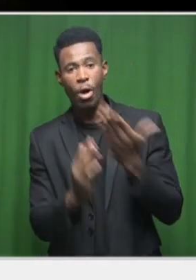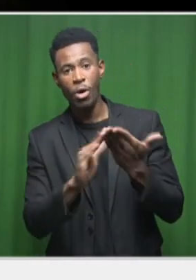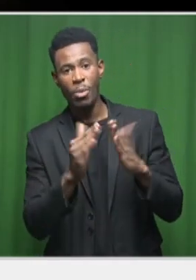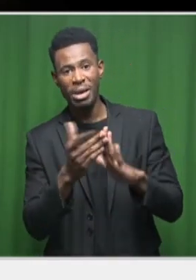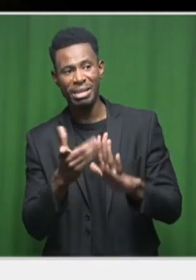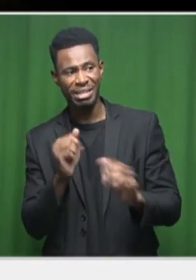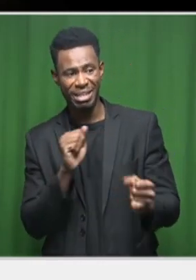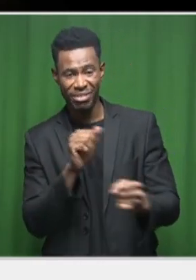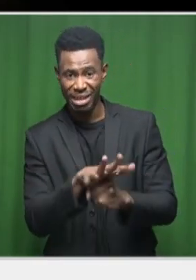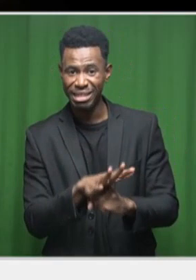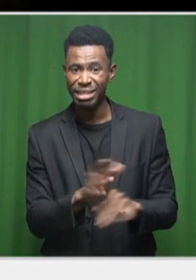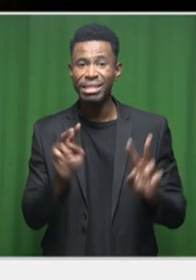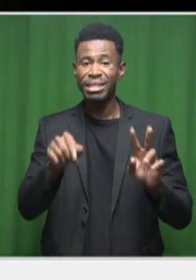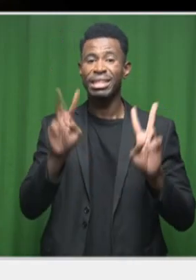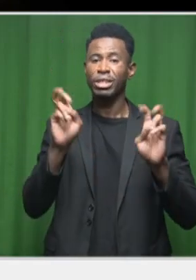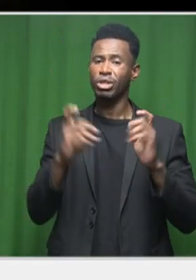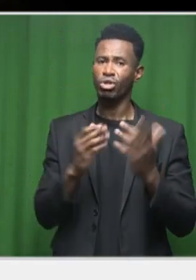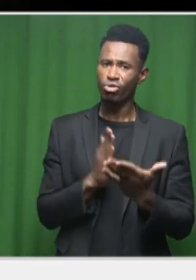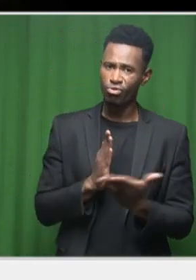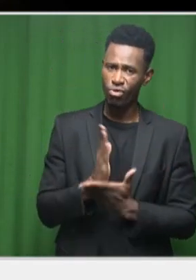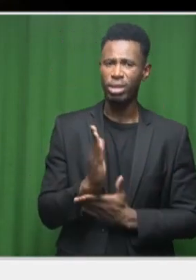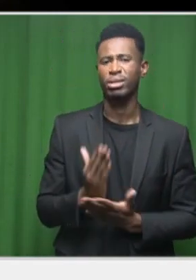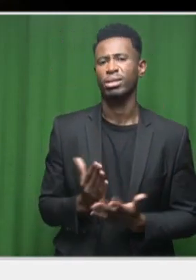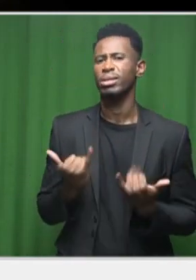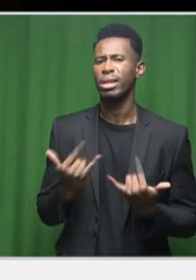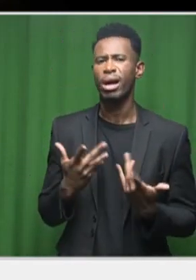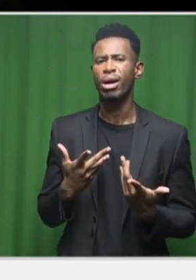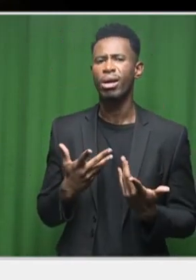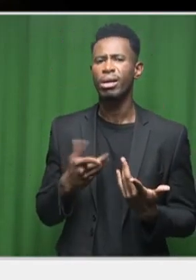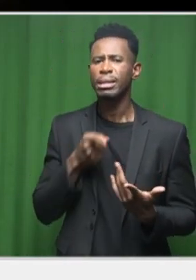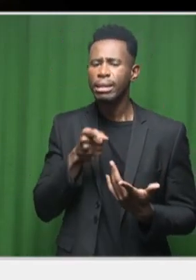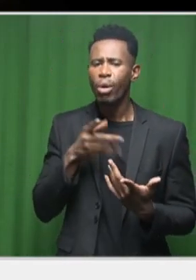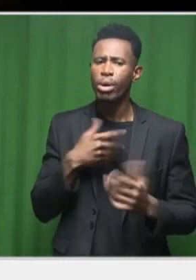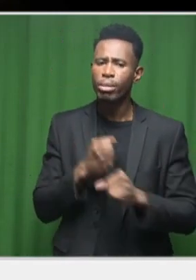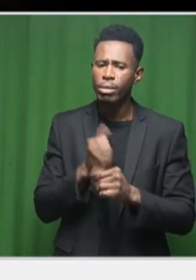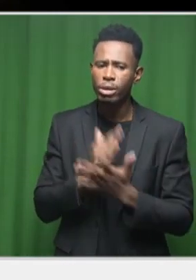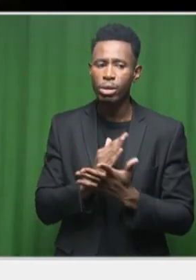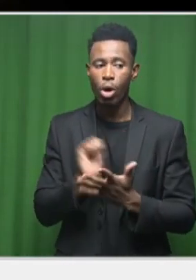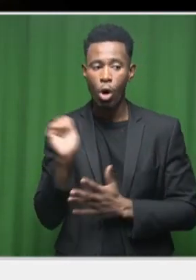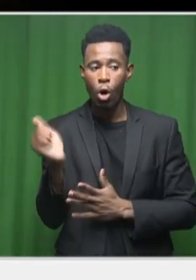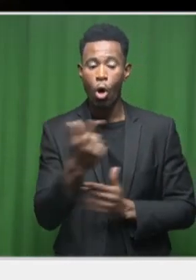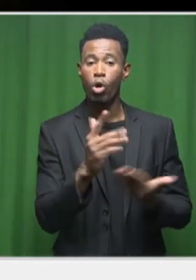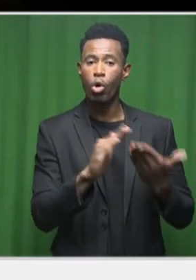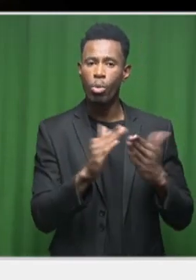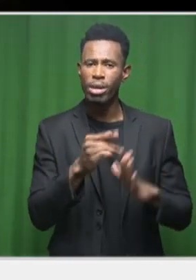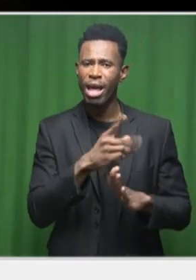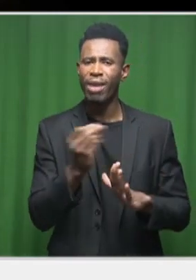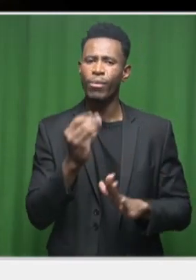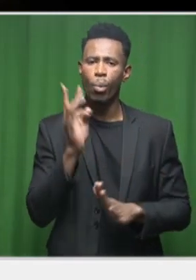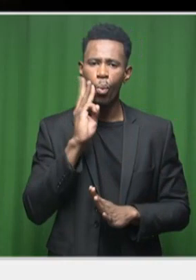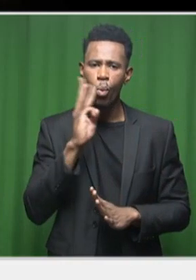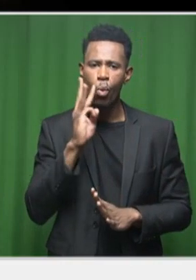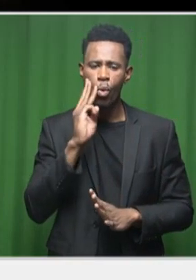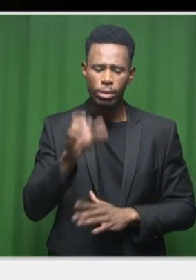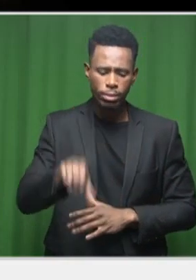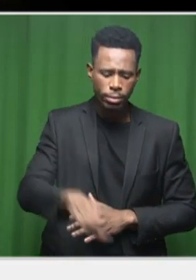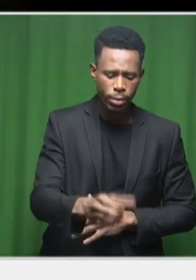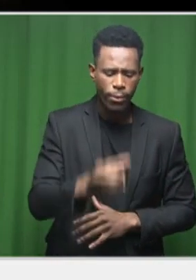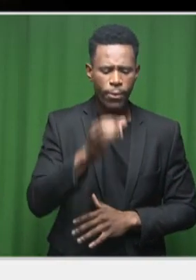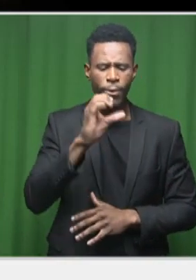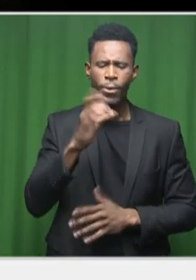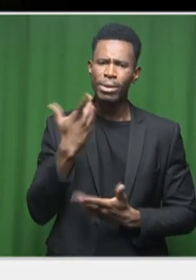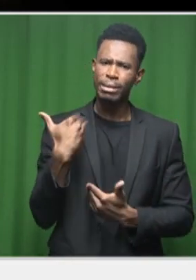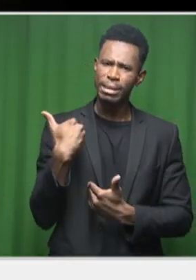rights issue. So, what needs to be done in order to ensure that all communities actually have safe drinking water as enshrined in the